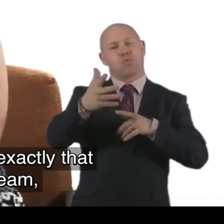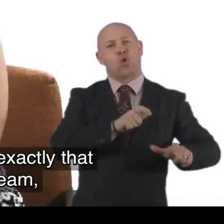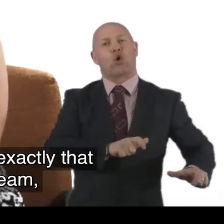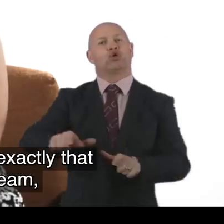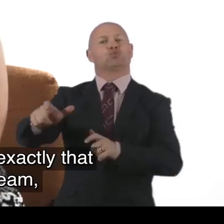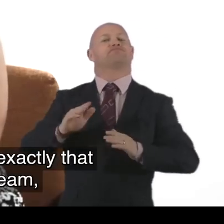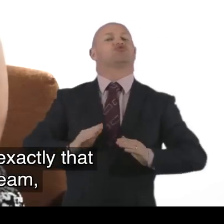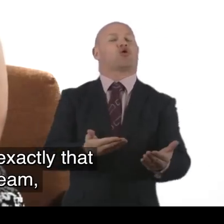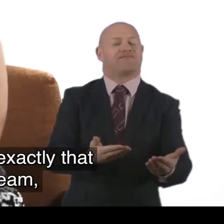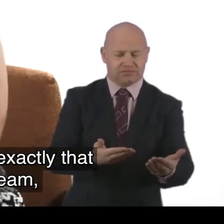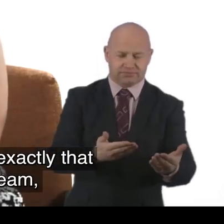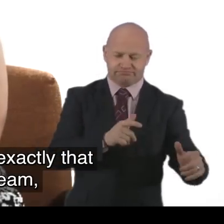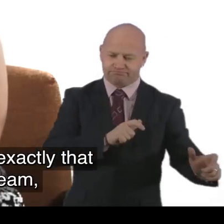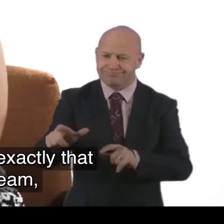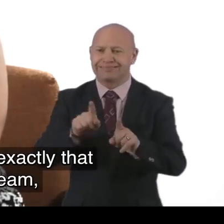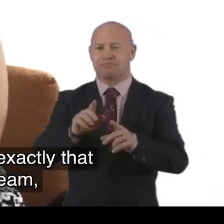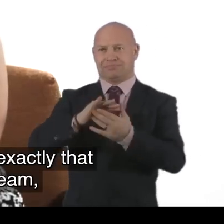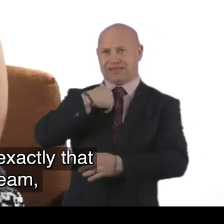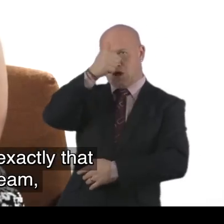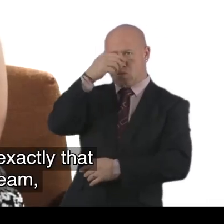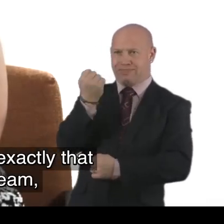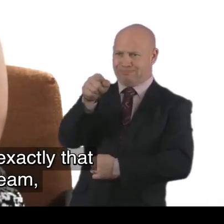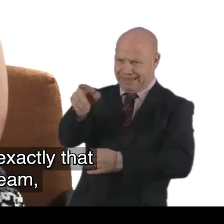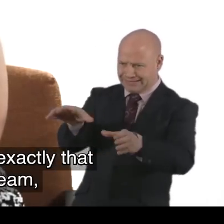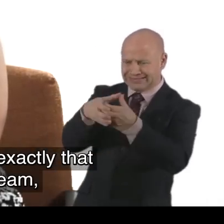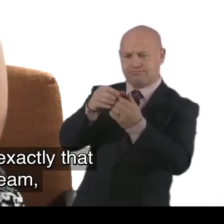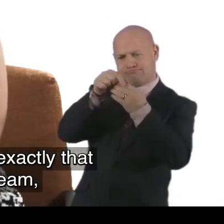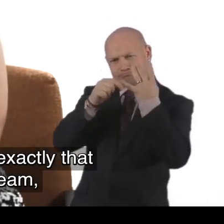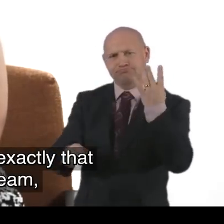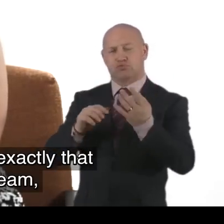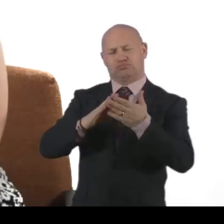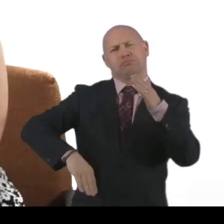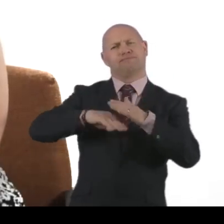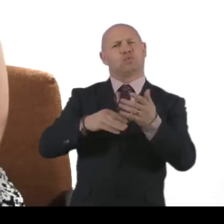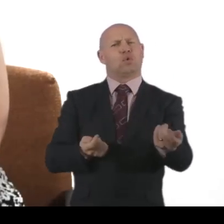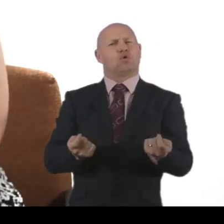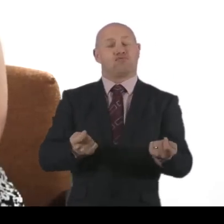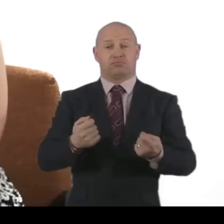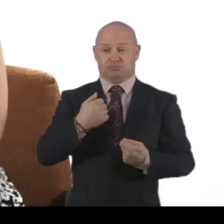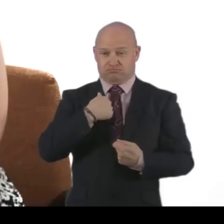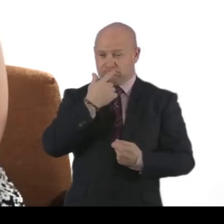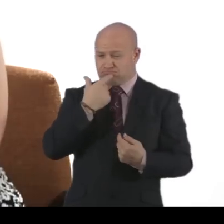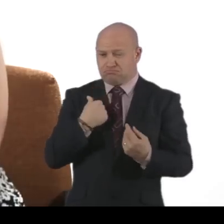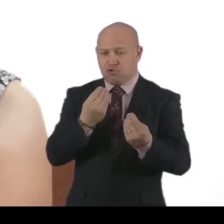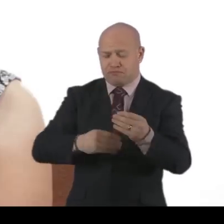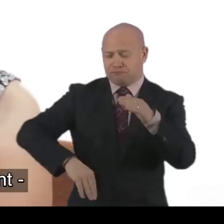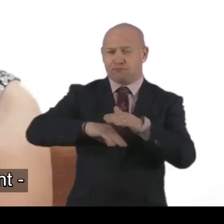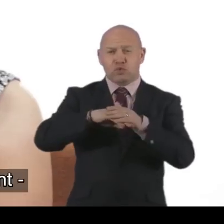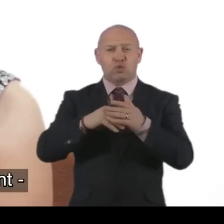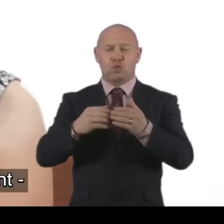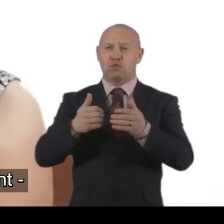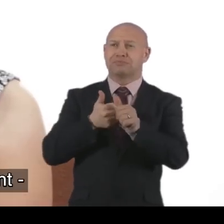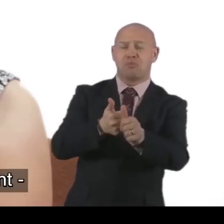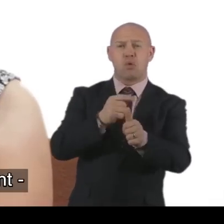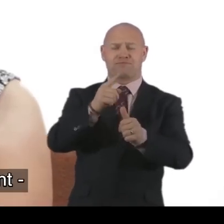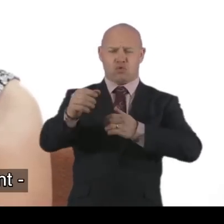Which gives more continuity of service. They know exactly that team. And they have got that permanent team on the goal. So it is full control. We can offer